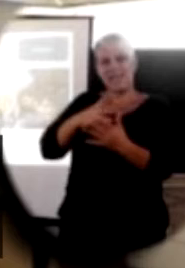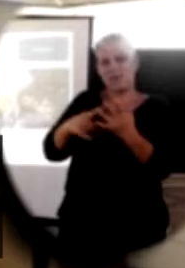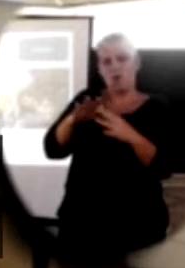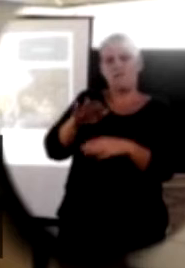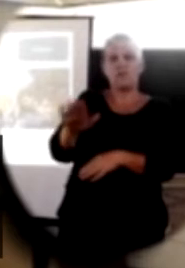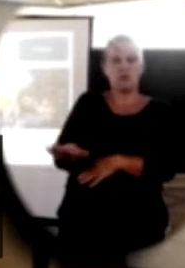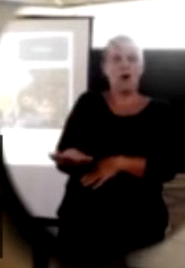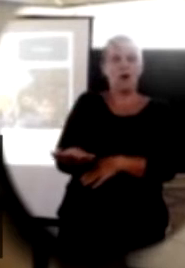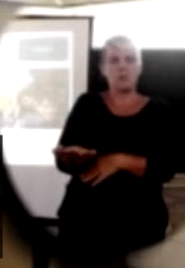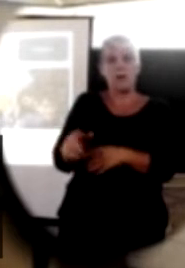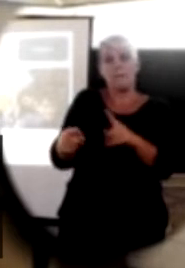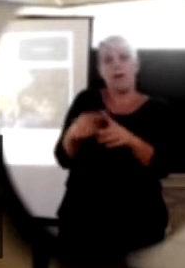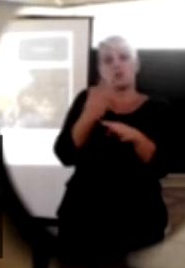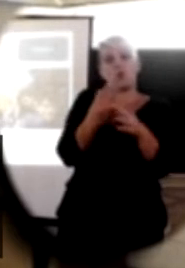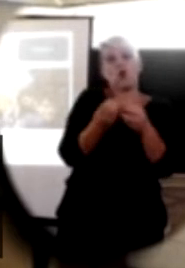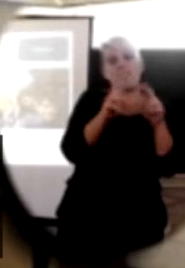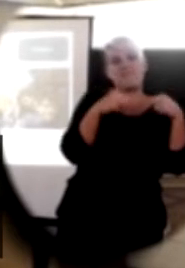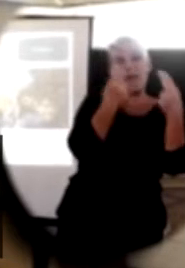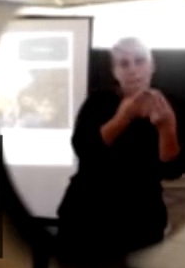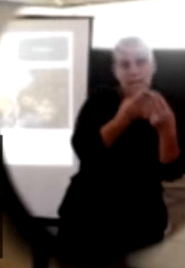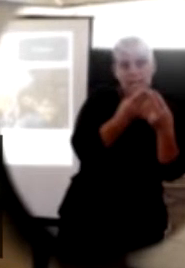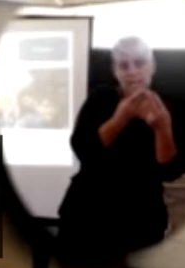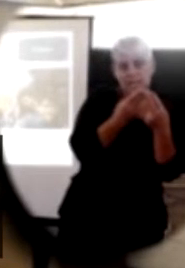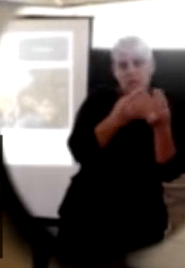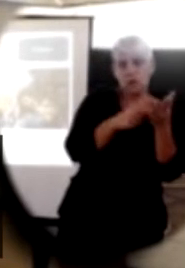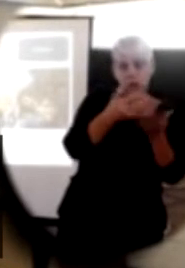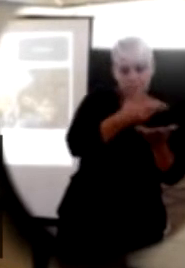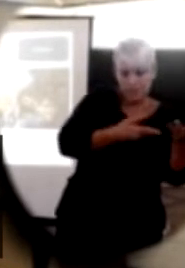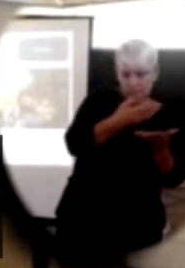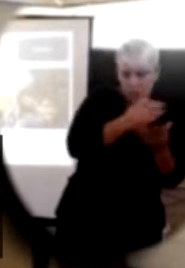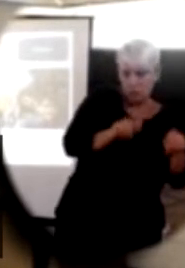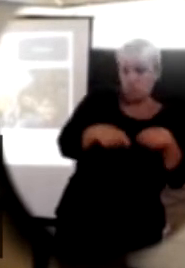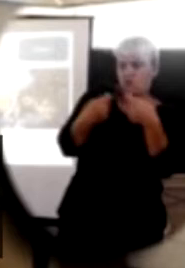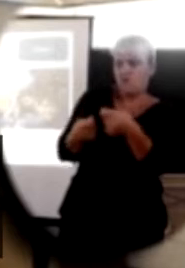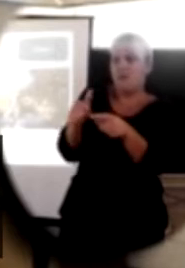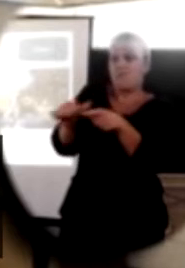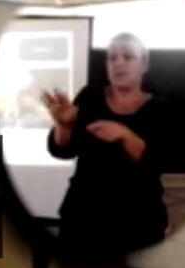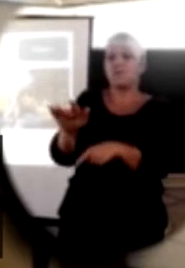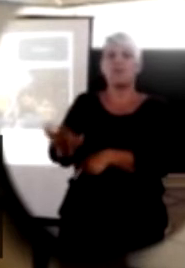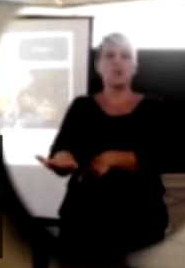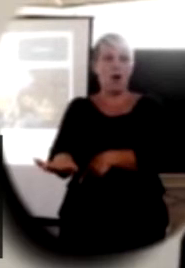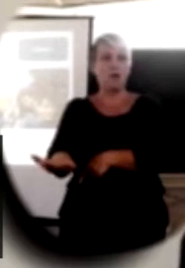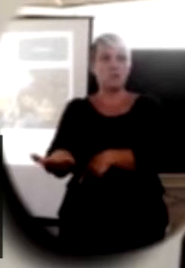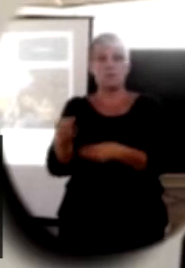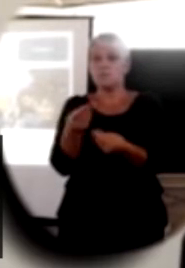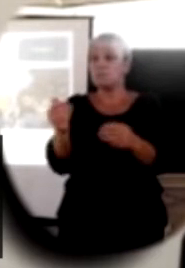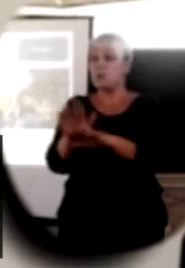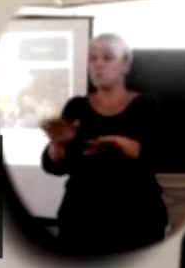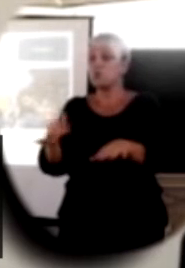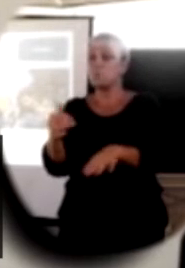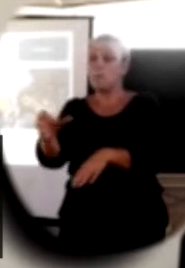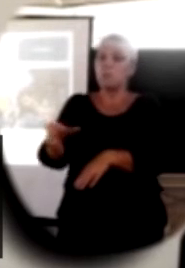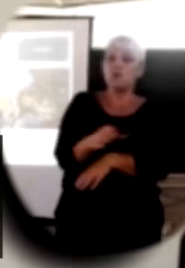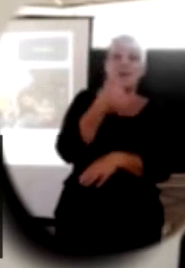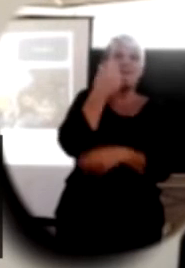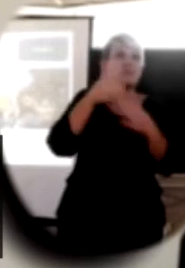and working with the families together to provide the best outcomes for the children. So some children might be withdrawn